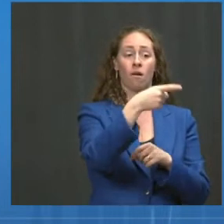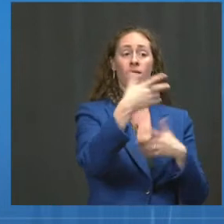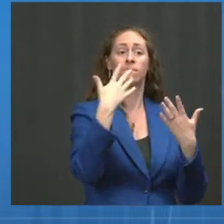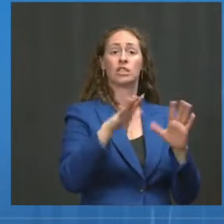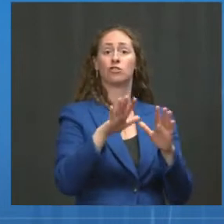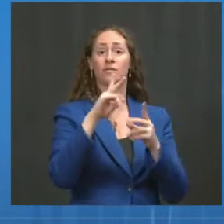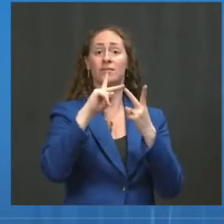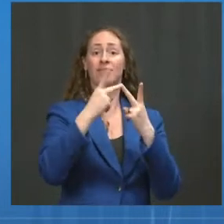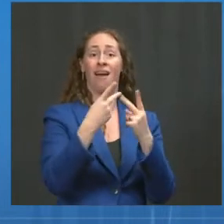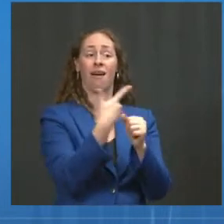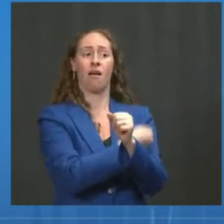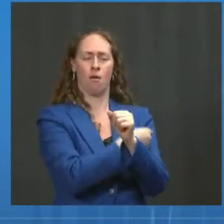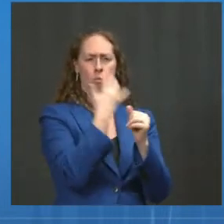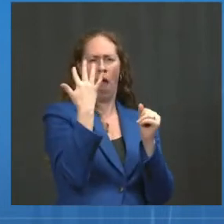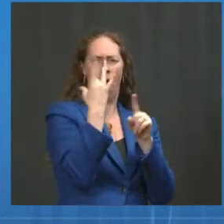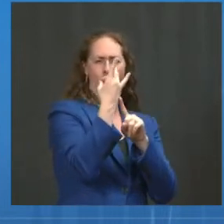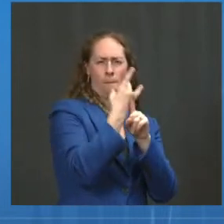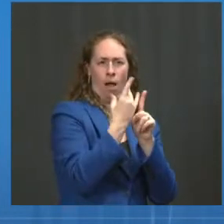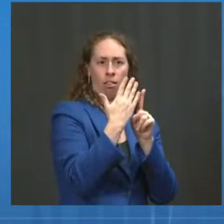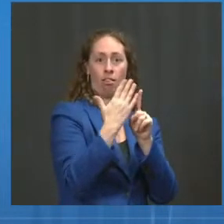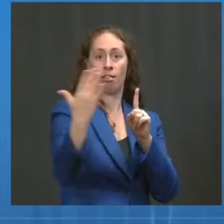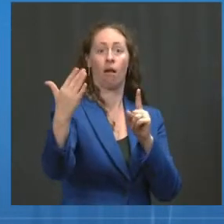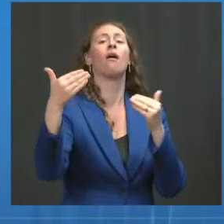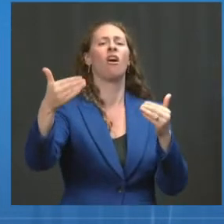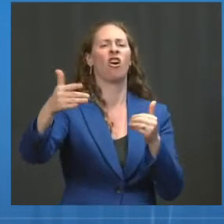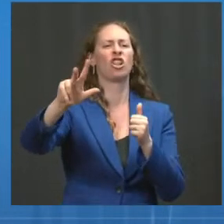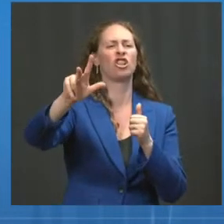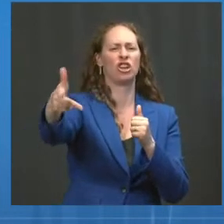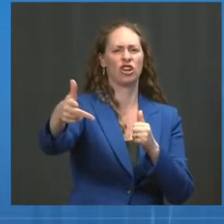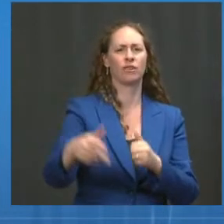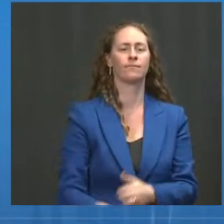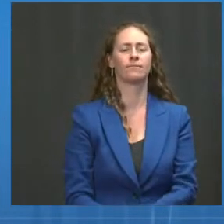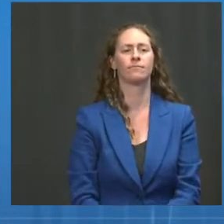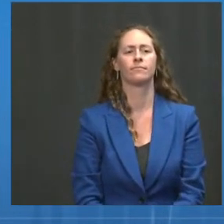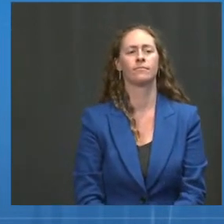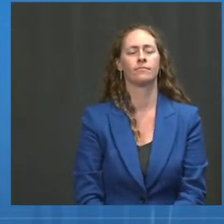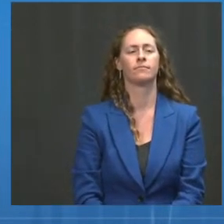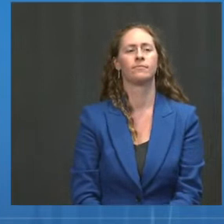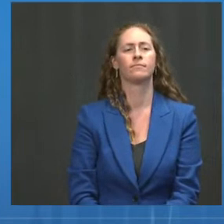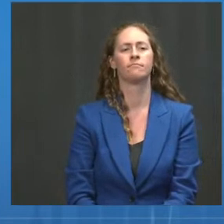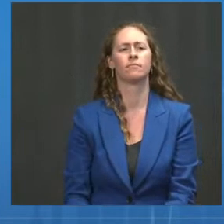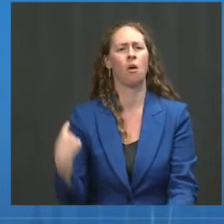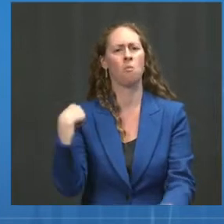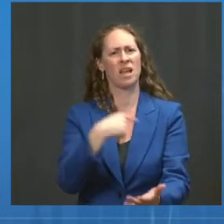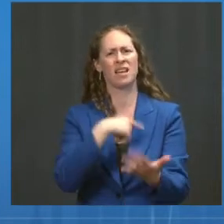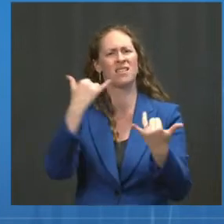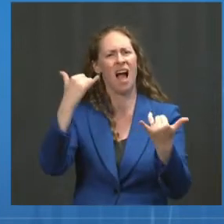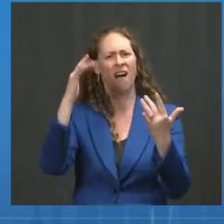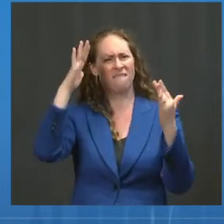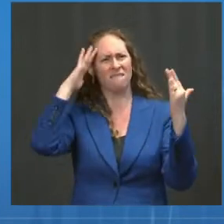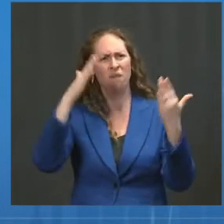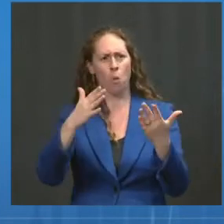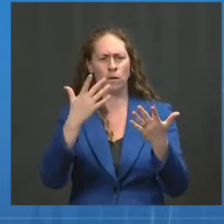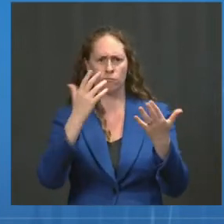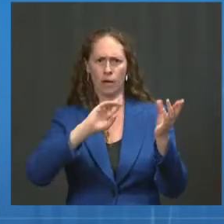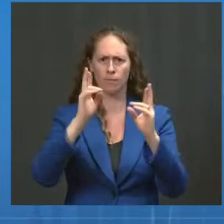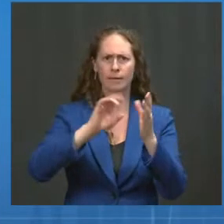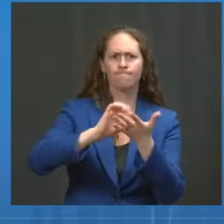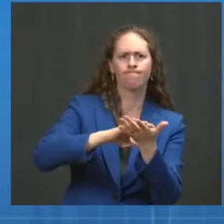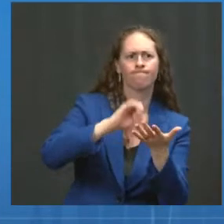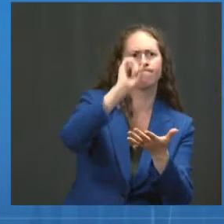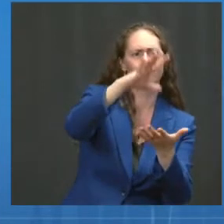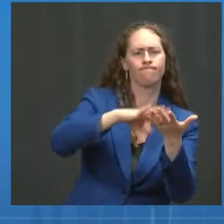And we will be laser-focused on getting boosters to long-term care facilities to make sure residents and staff